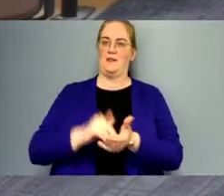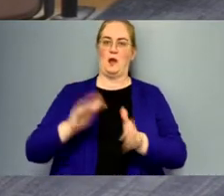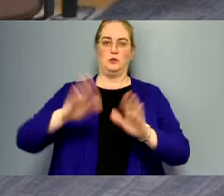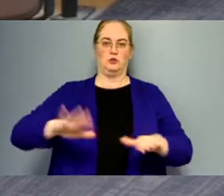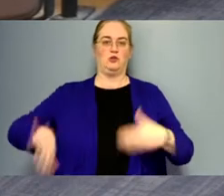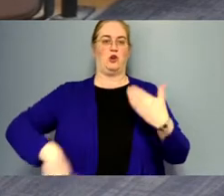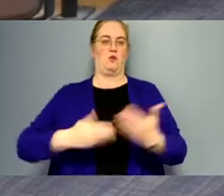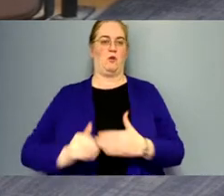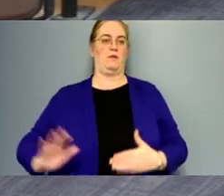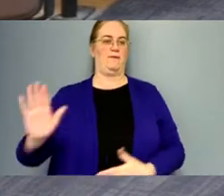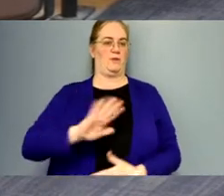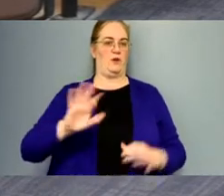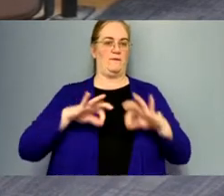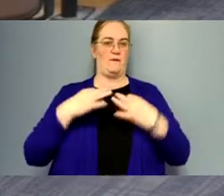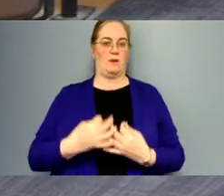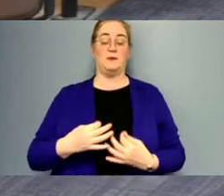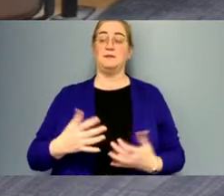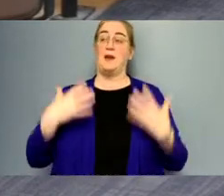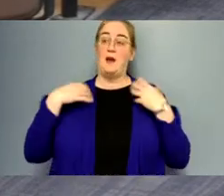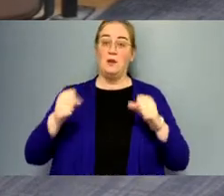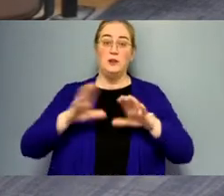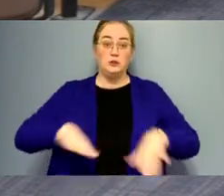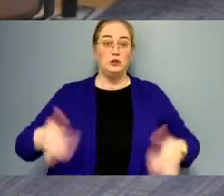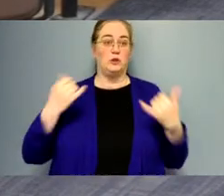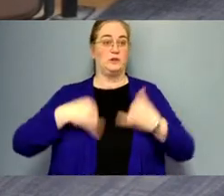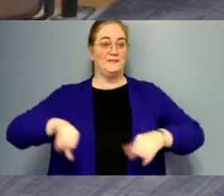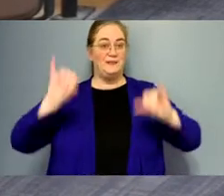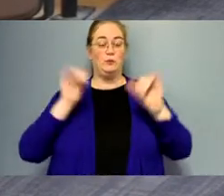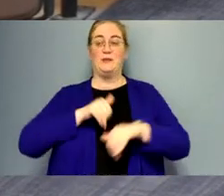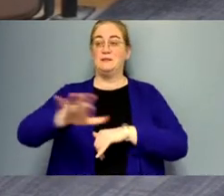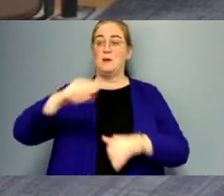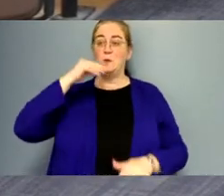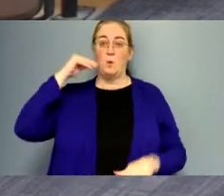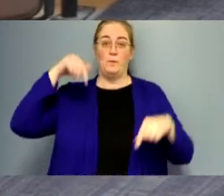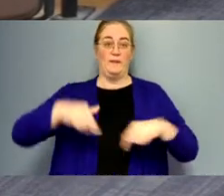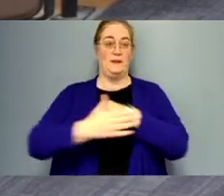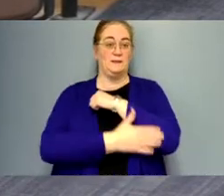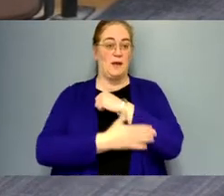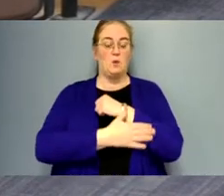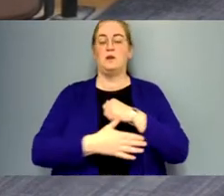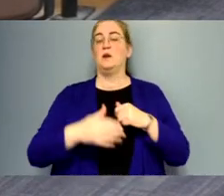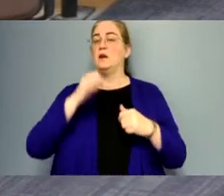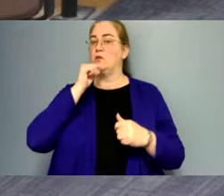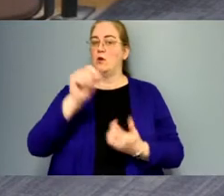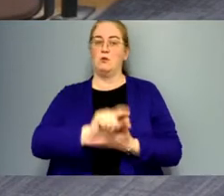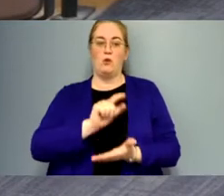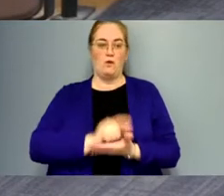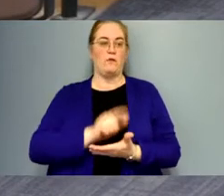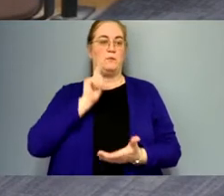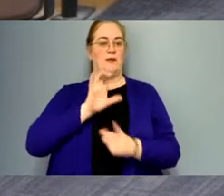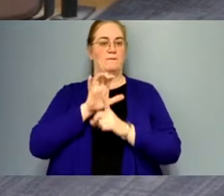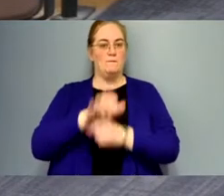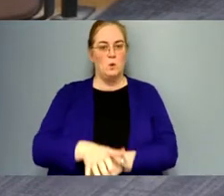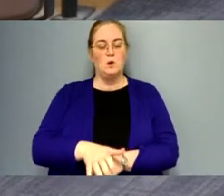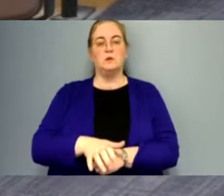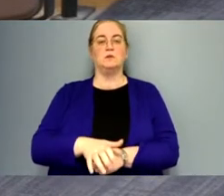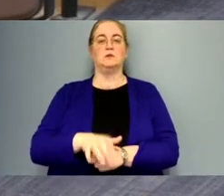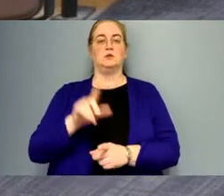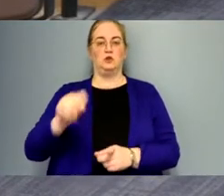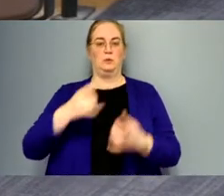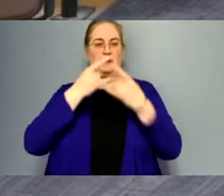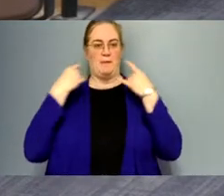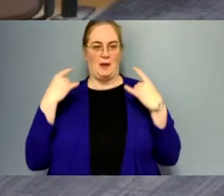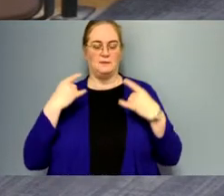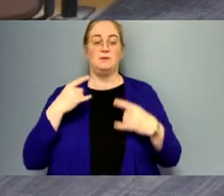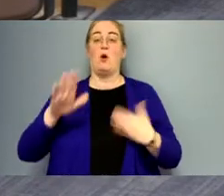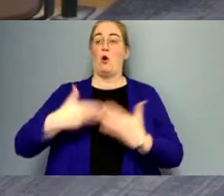all of their families healthy children are still being sent home in this county and they are unlawfully being forced to be masked